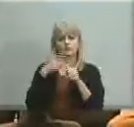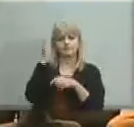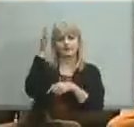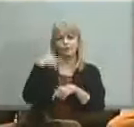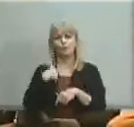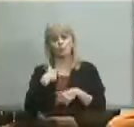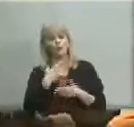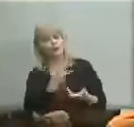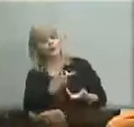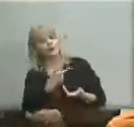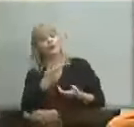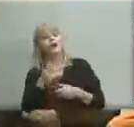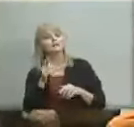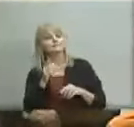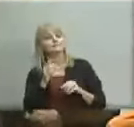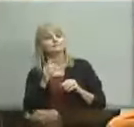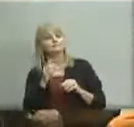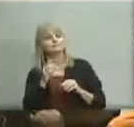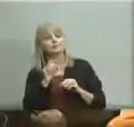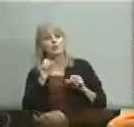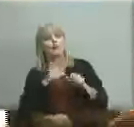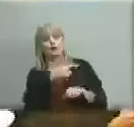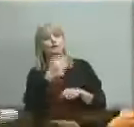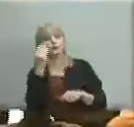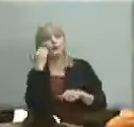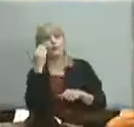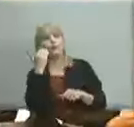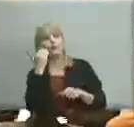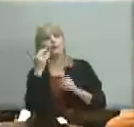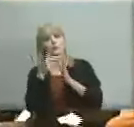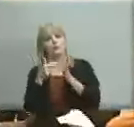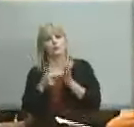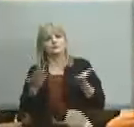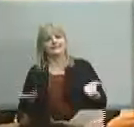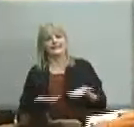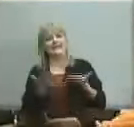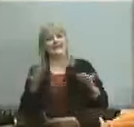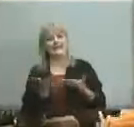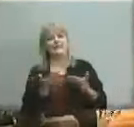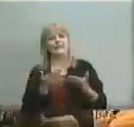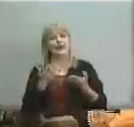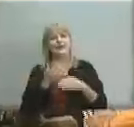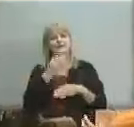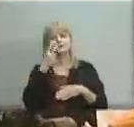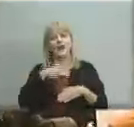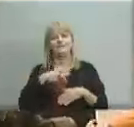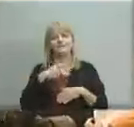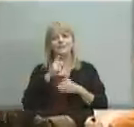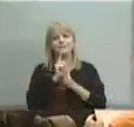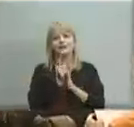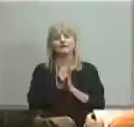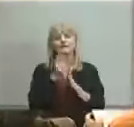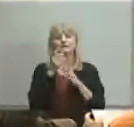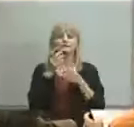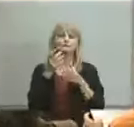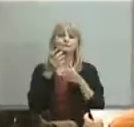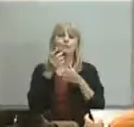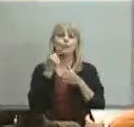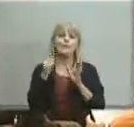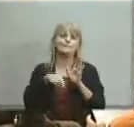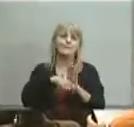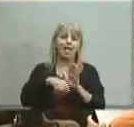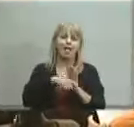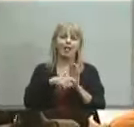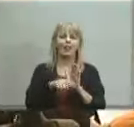quite familiar with these rules you have three minutes after two and a half you get one bell and three you get two okay we'll use my